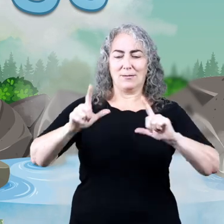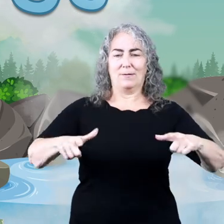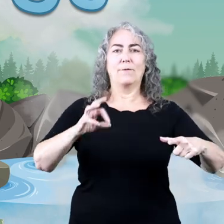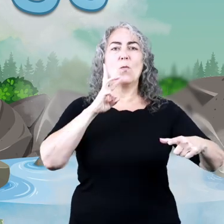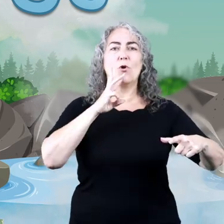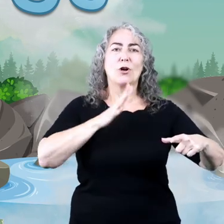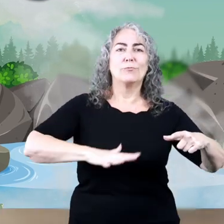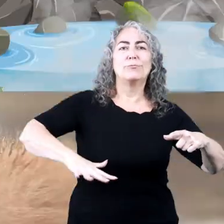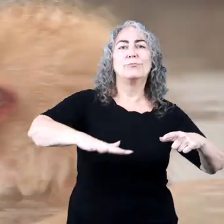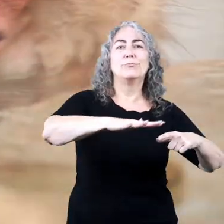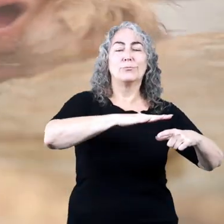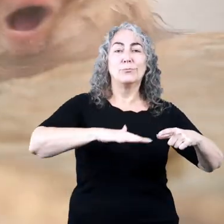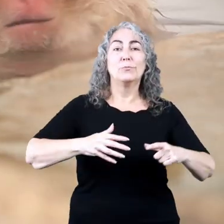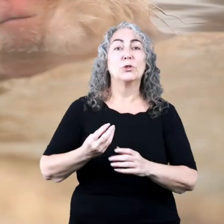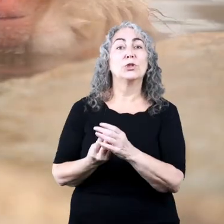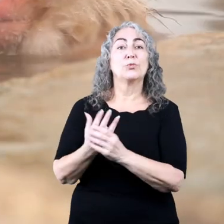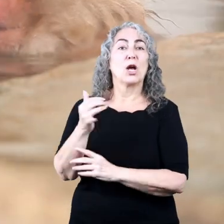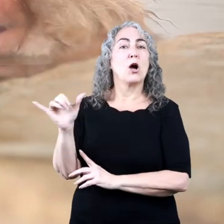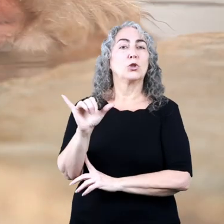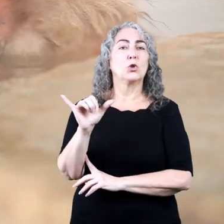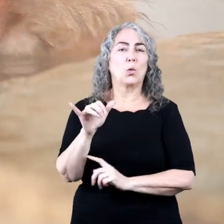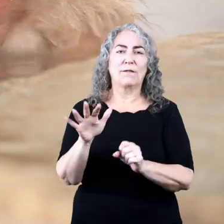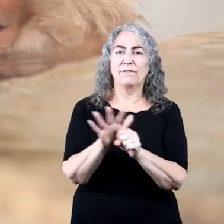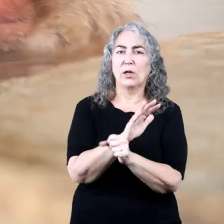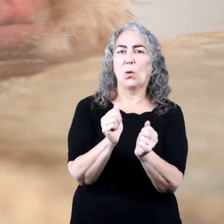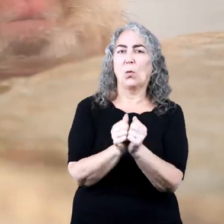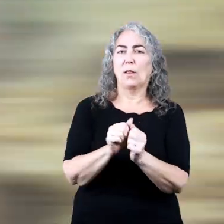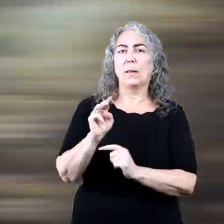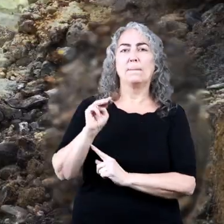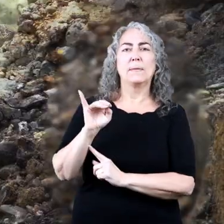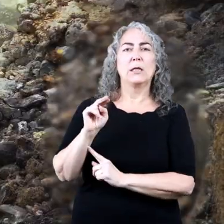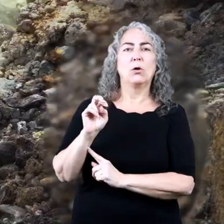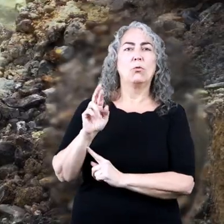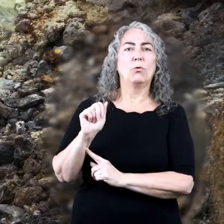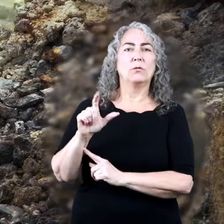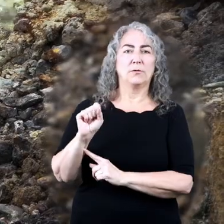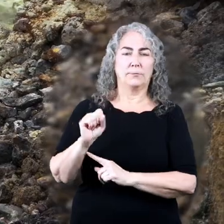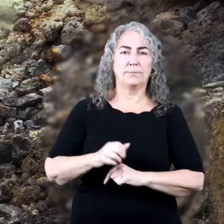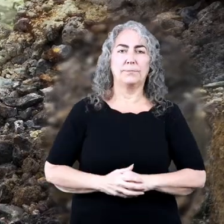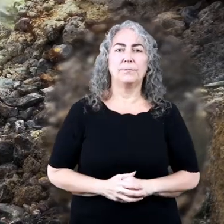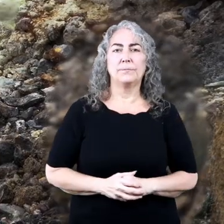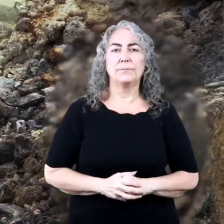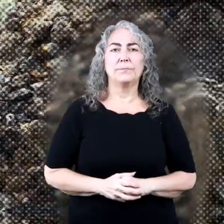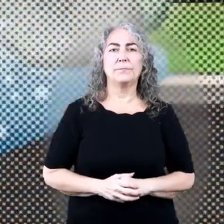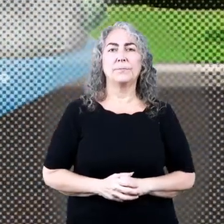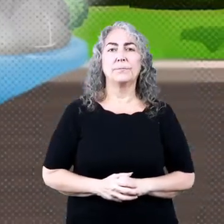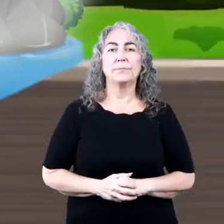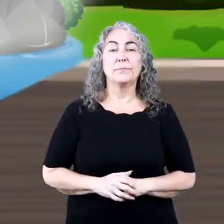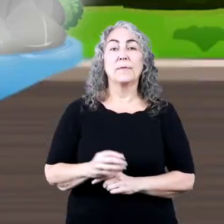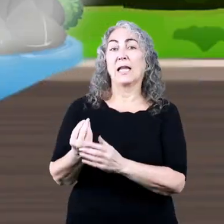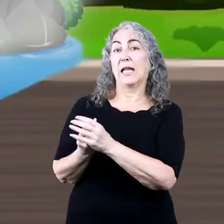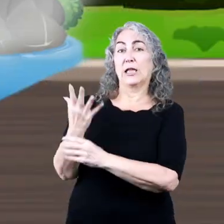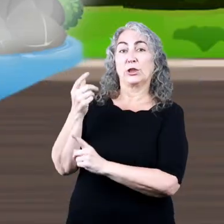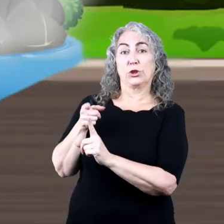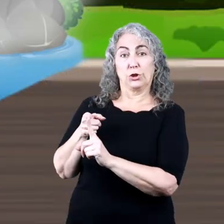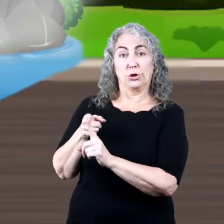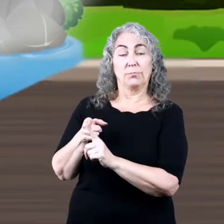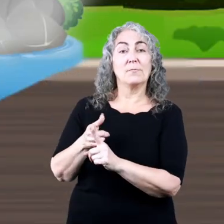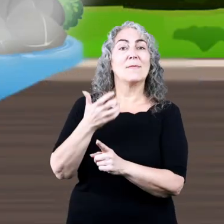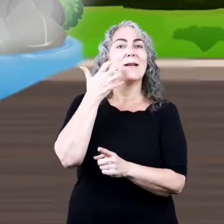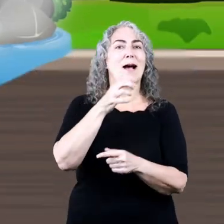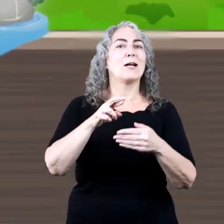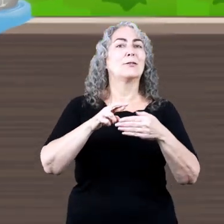pools of water. These springs are also filled with minerals. Like geysers,